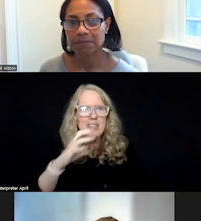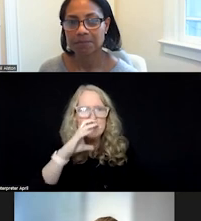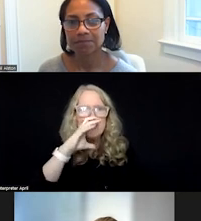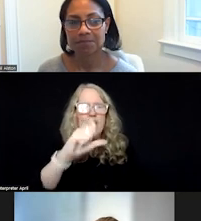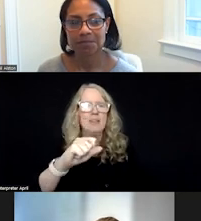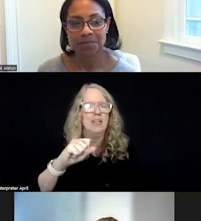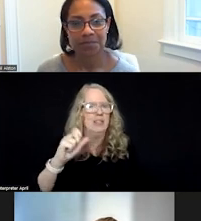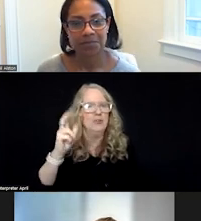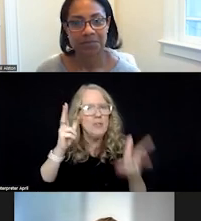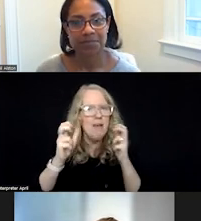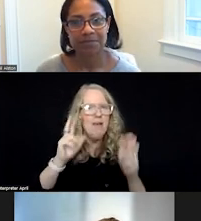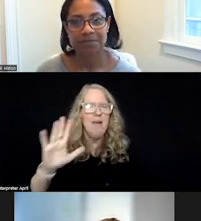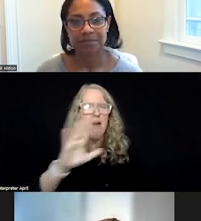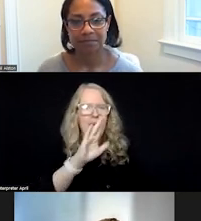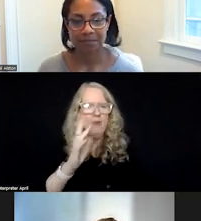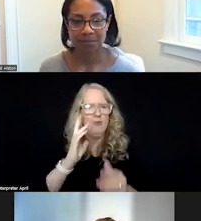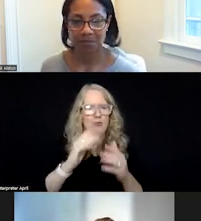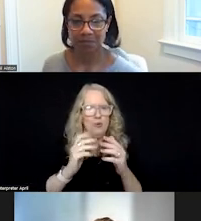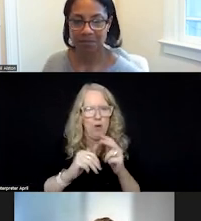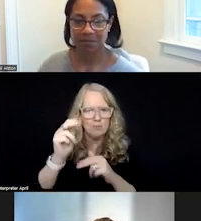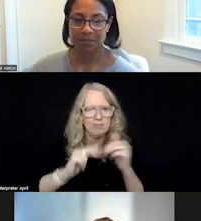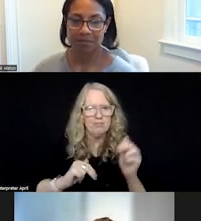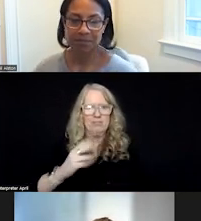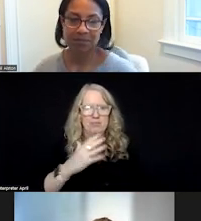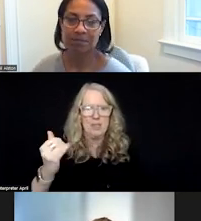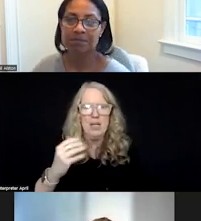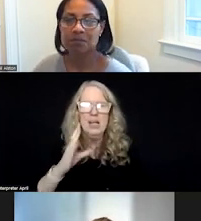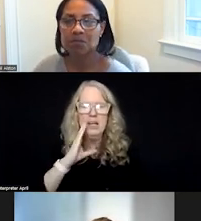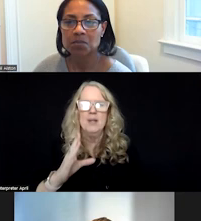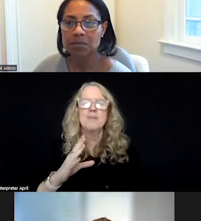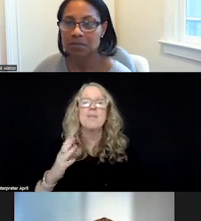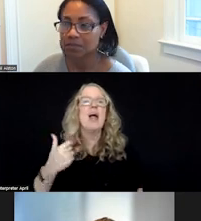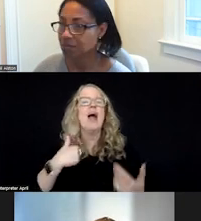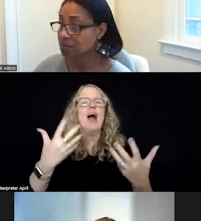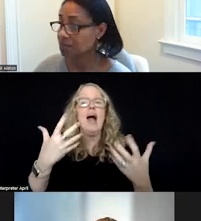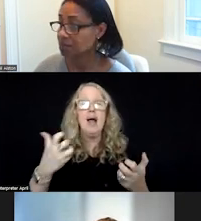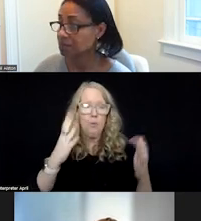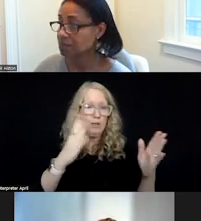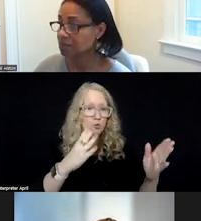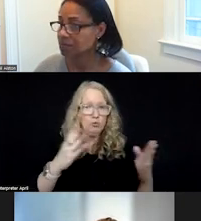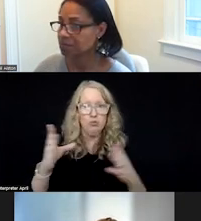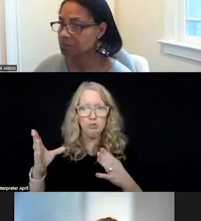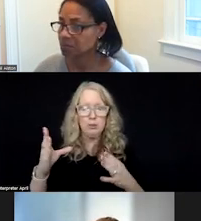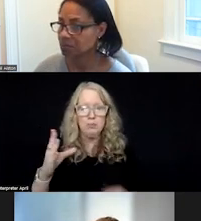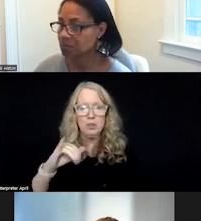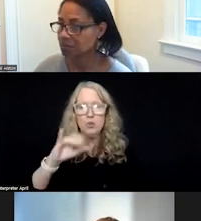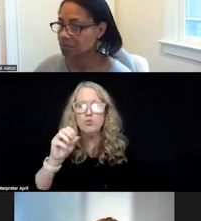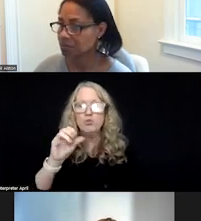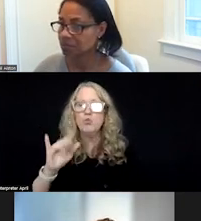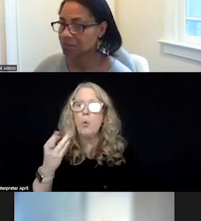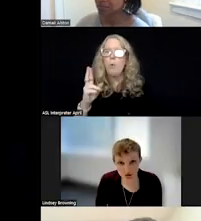hear kind of how you guys are building up the crisis care continuum. I want to shift to Joy Brunson